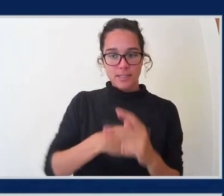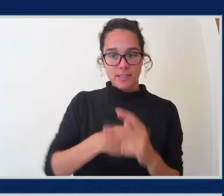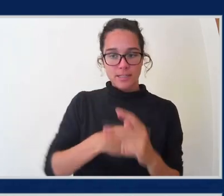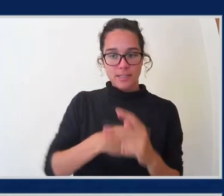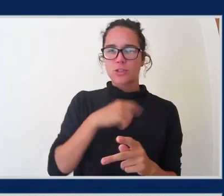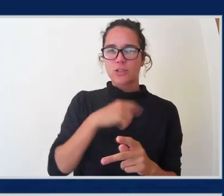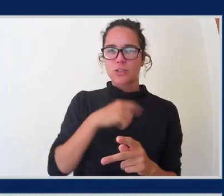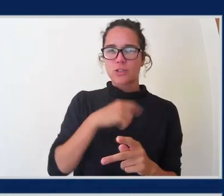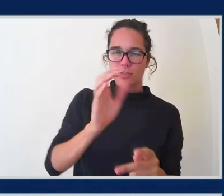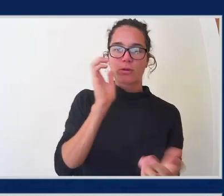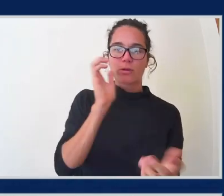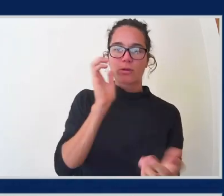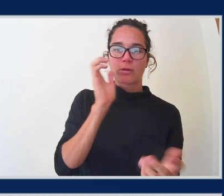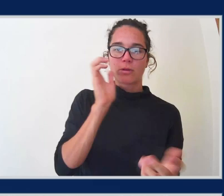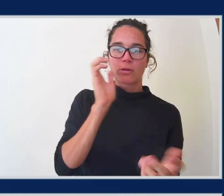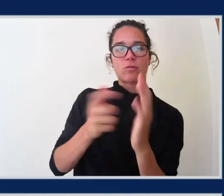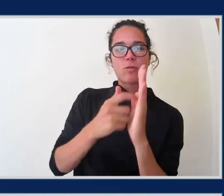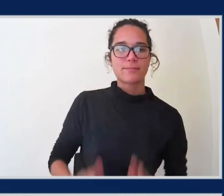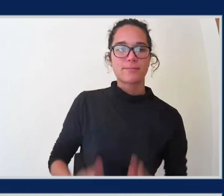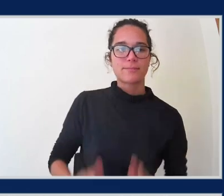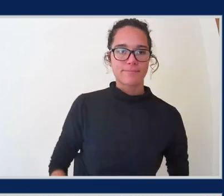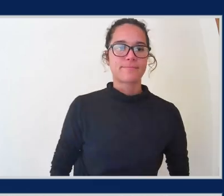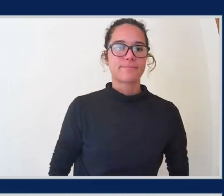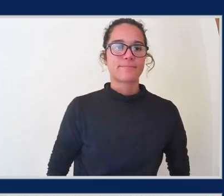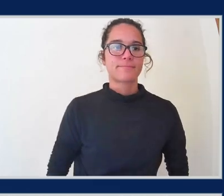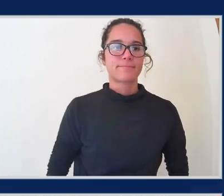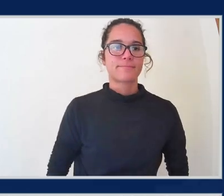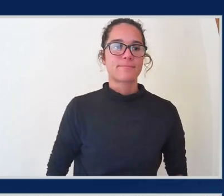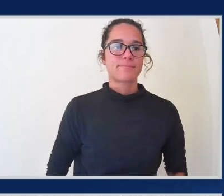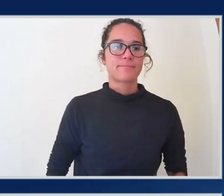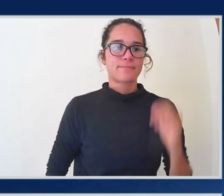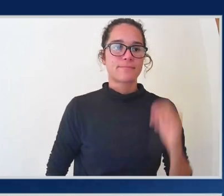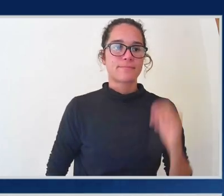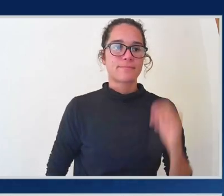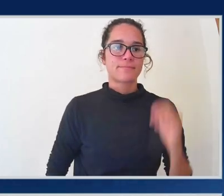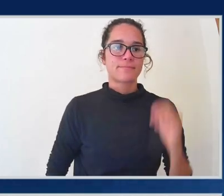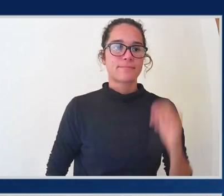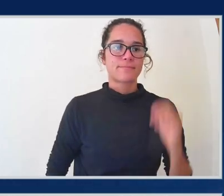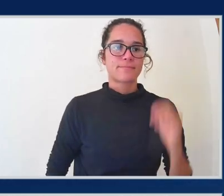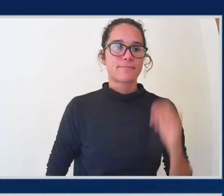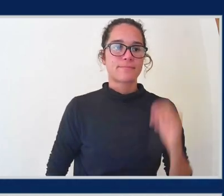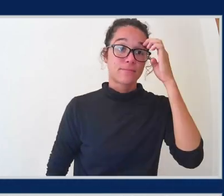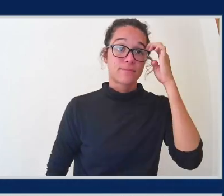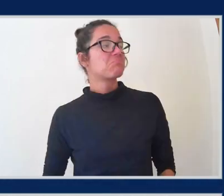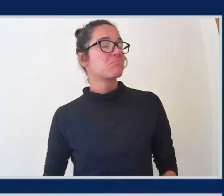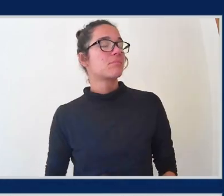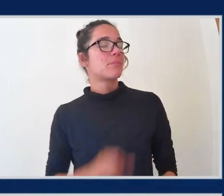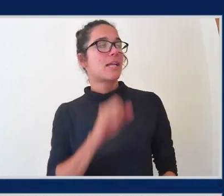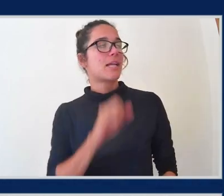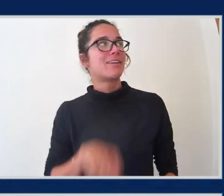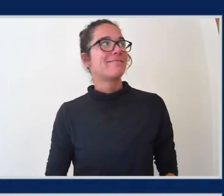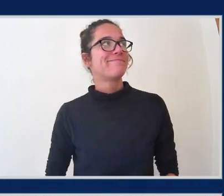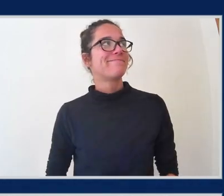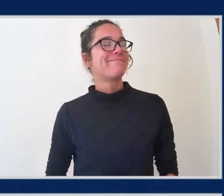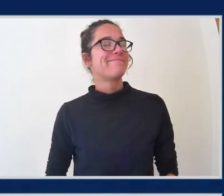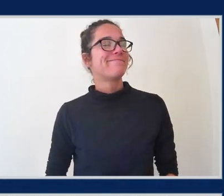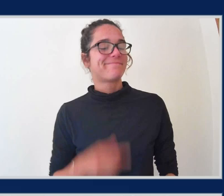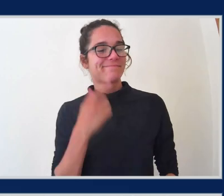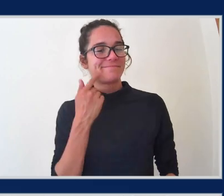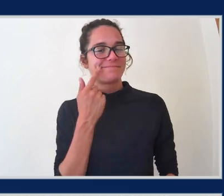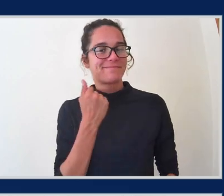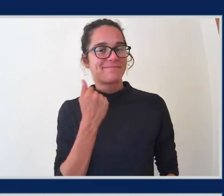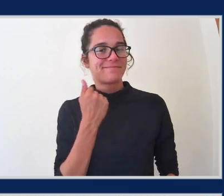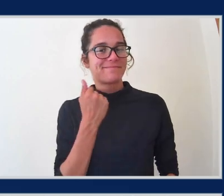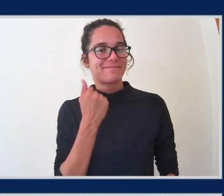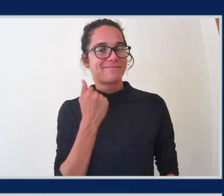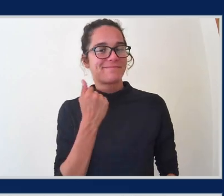You know, there is, I love it. There's an alien walking around quite literally on the